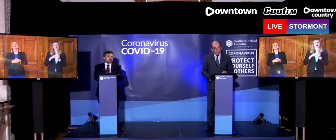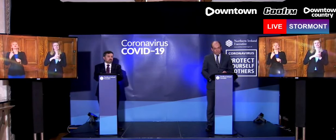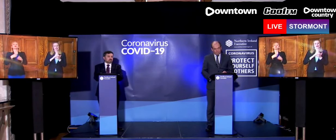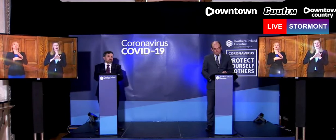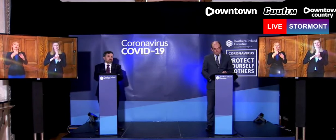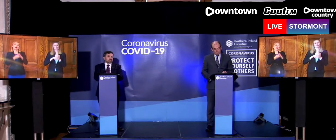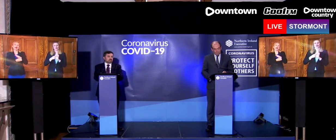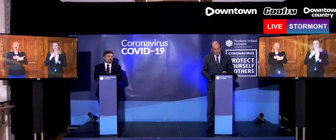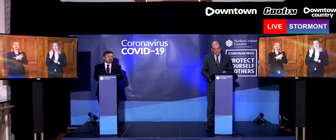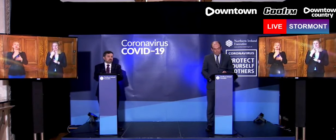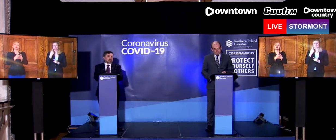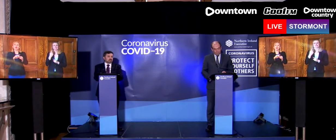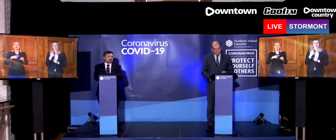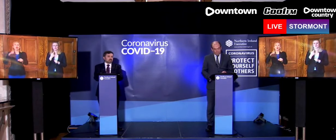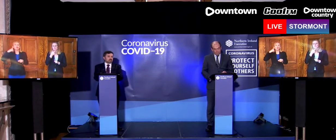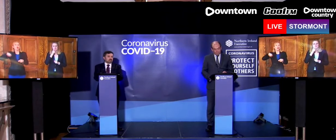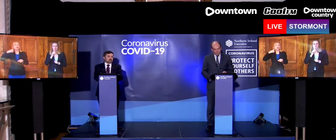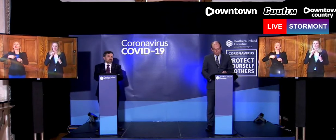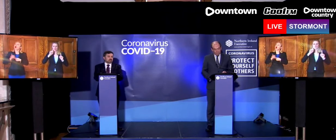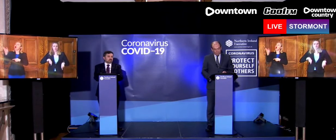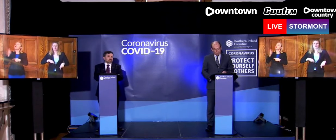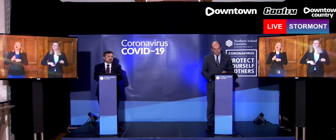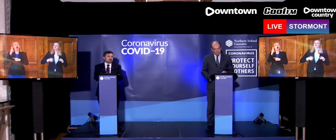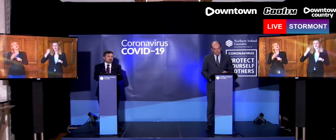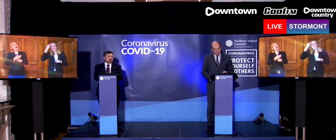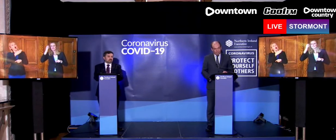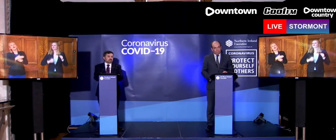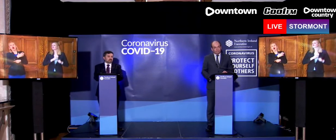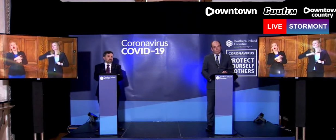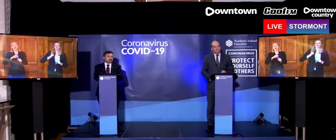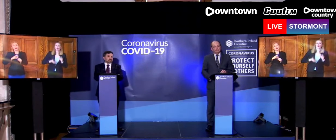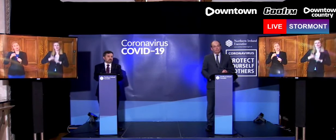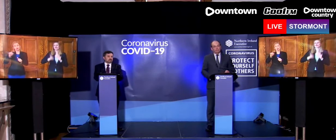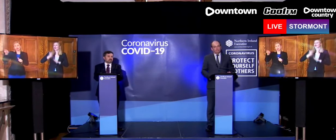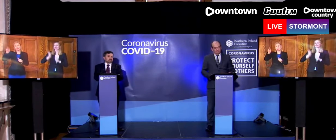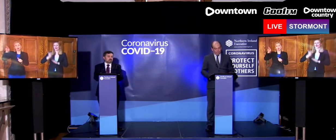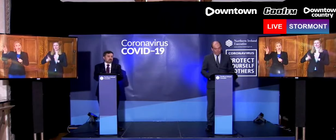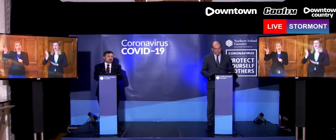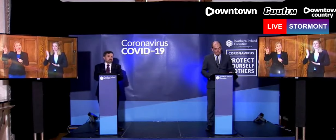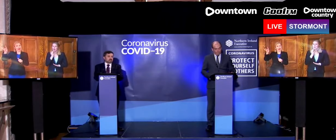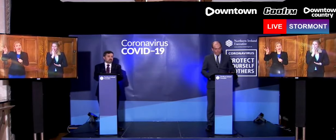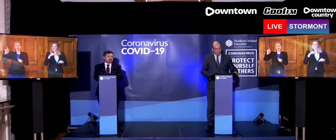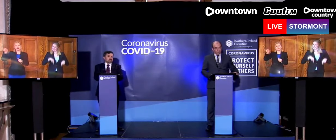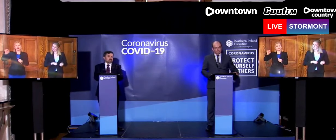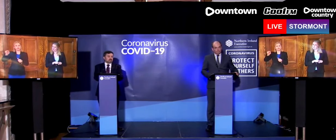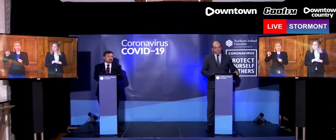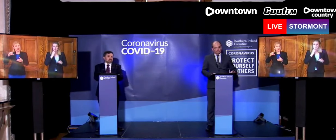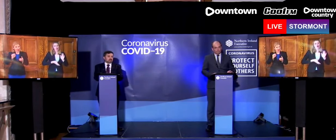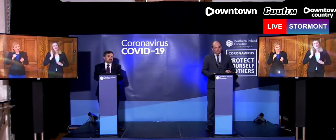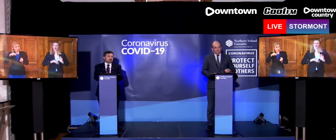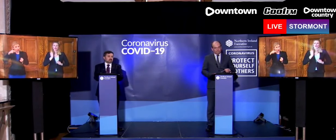weren't abiding by certain restrictions still across the water. Is there any evidence of that here? And if so,